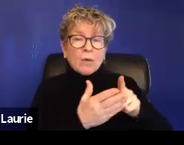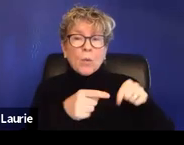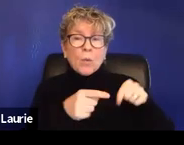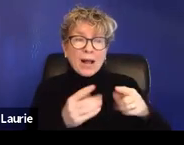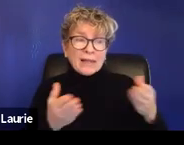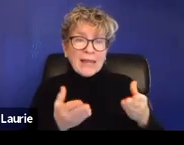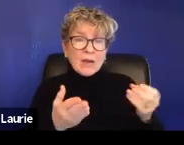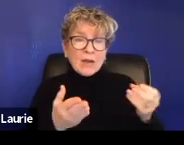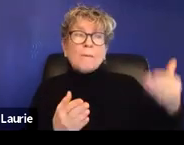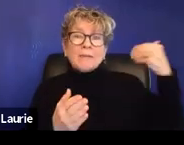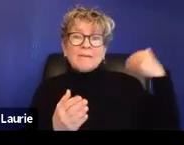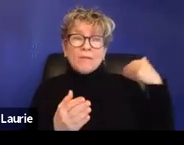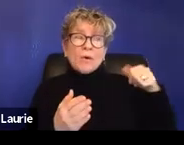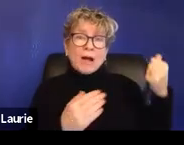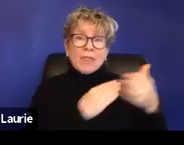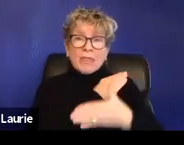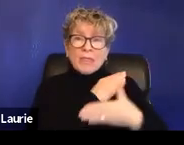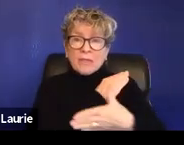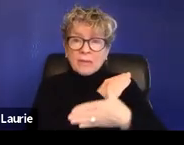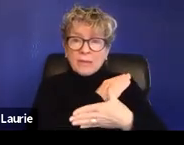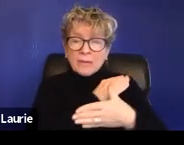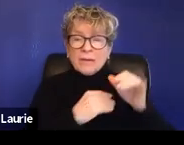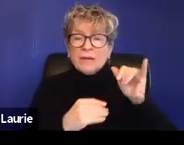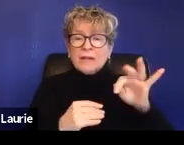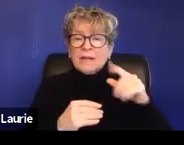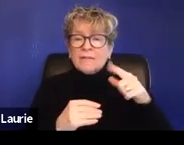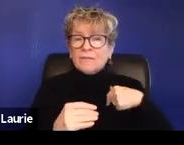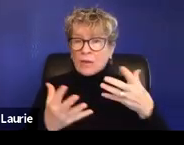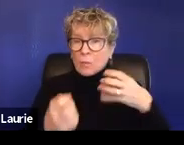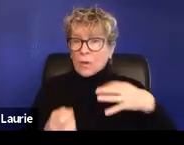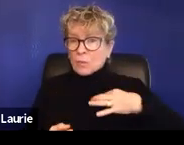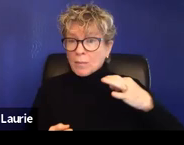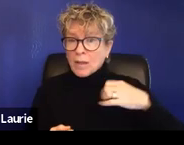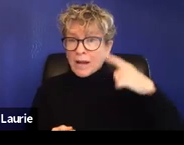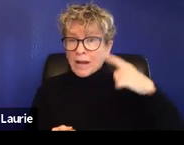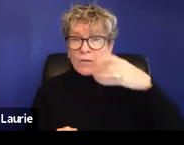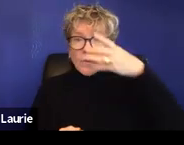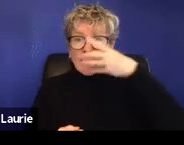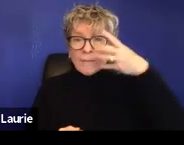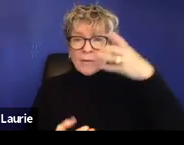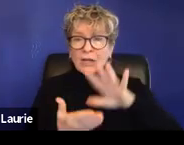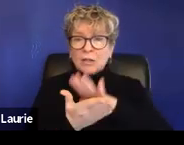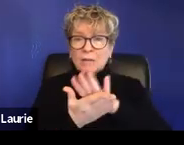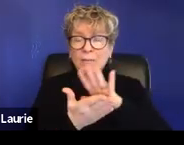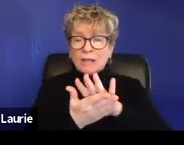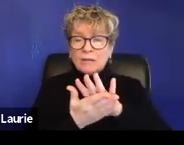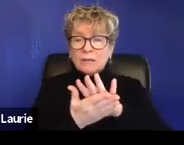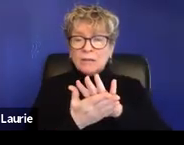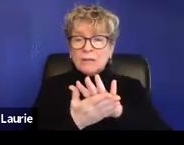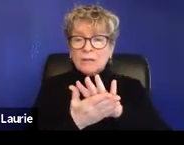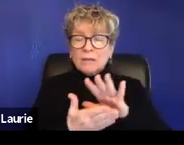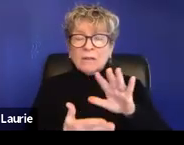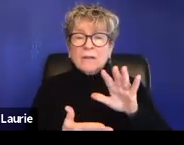.S. Um, because if they're going to end up applying for immigration paperwork, um, or immigration